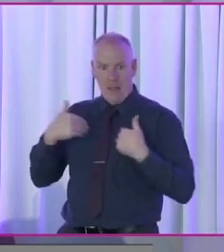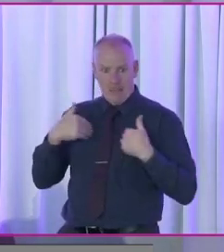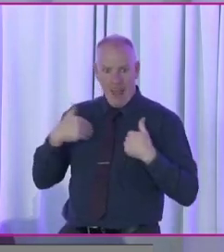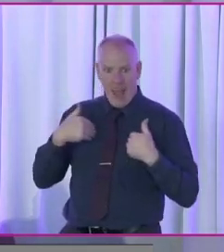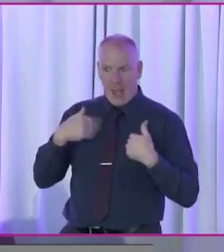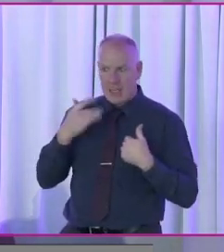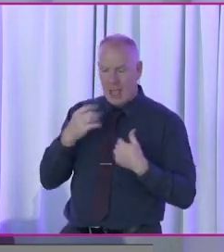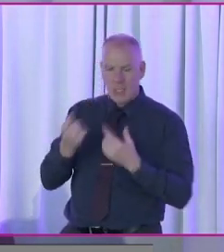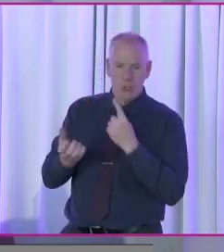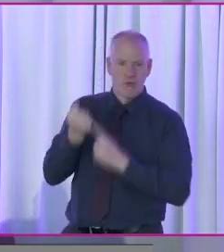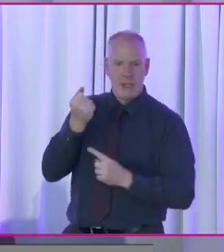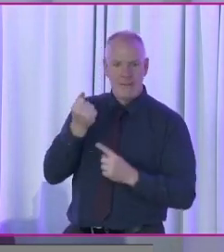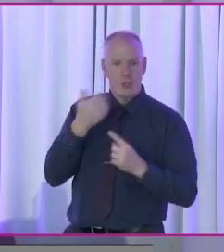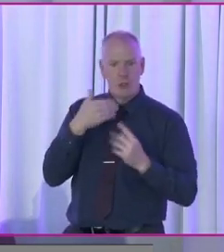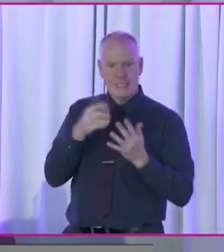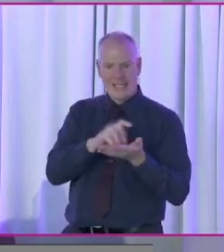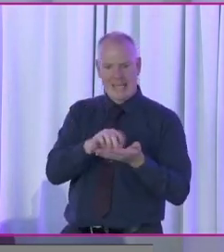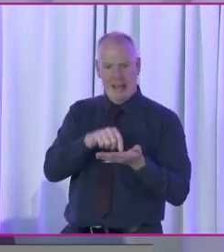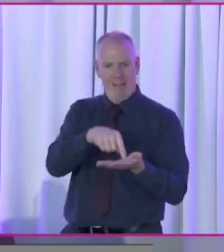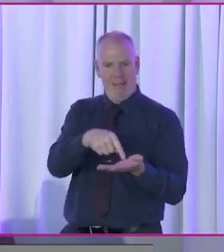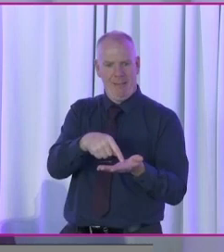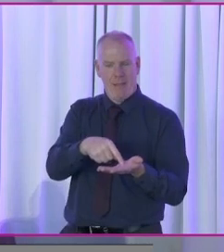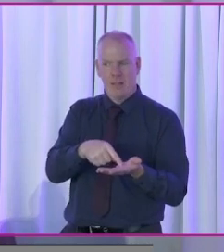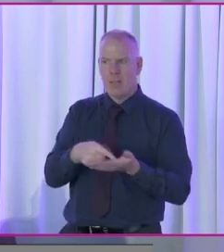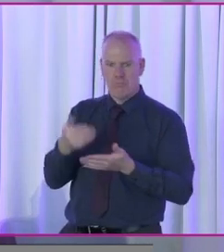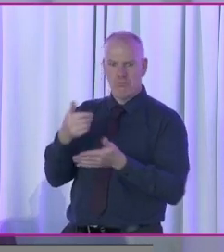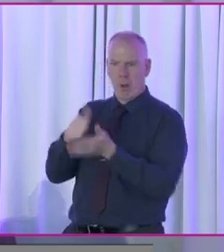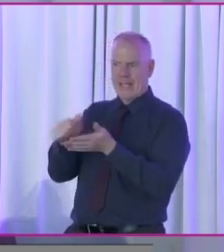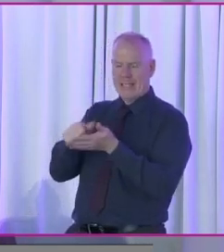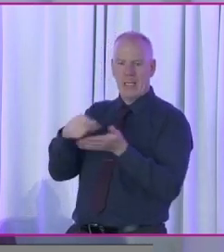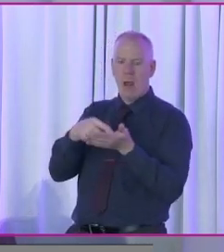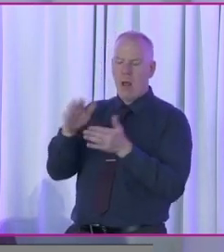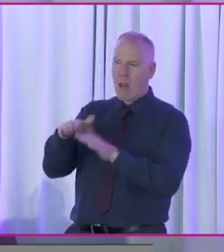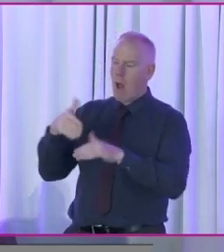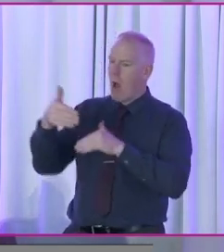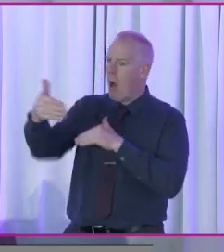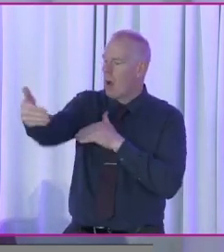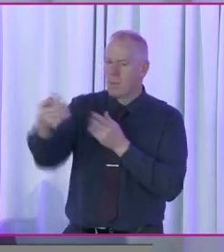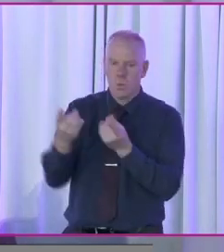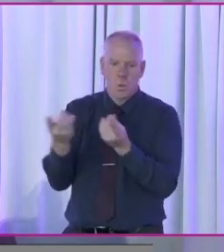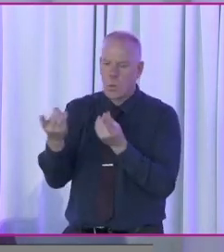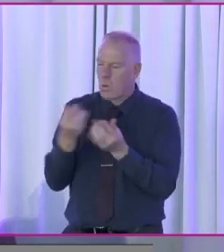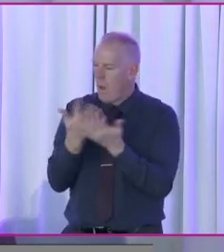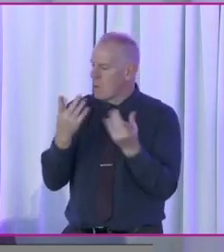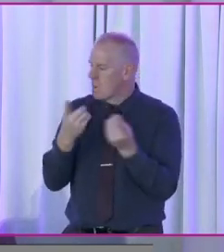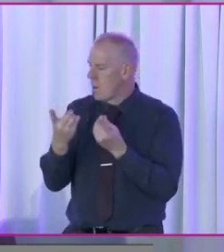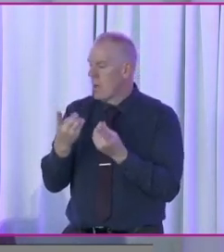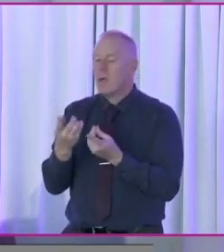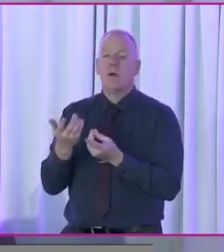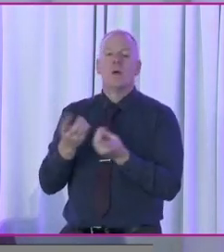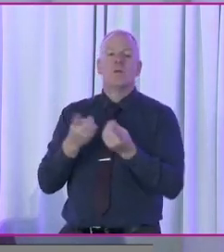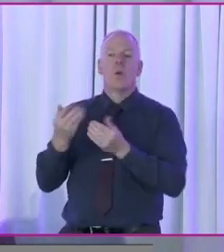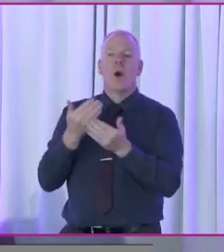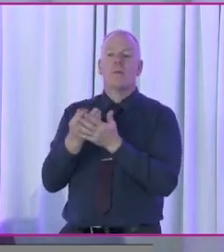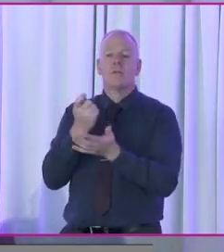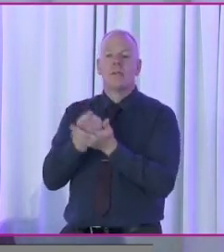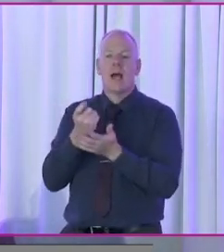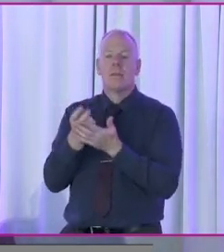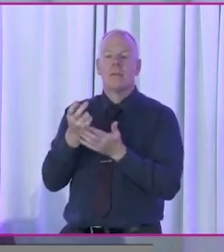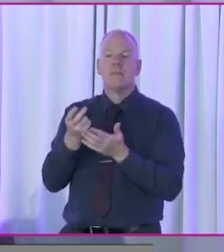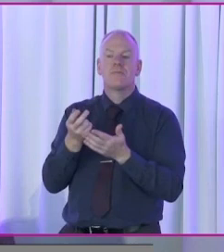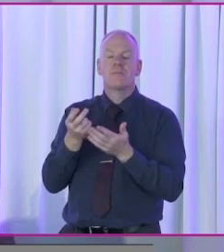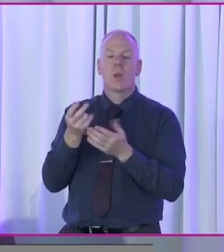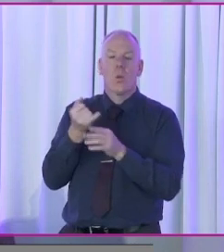for the time being, apart from publicity for the thing. It's a long way to go. All we can do in the meantime, until there's new legislation,